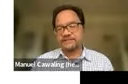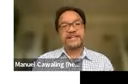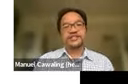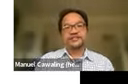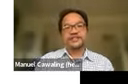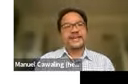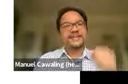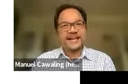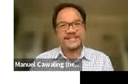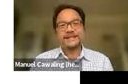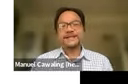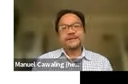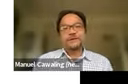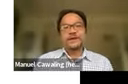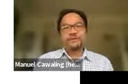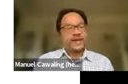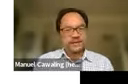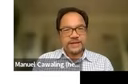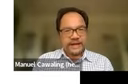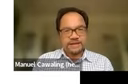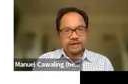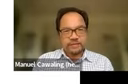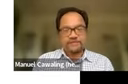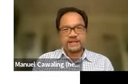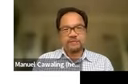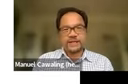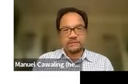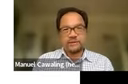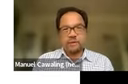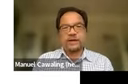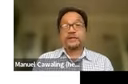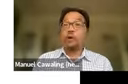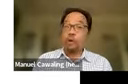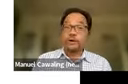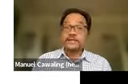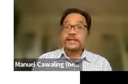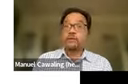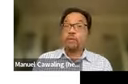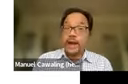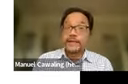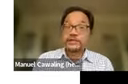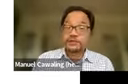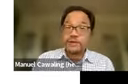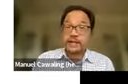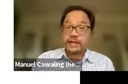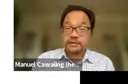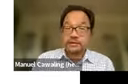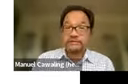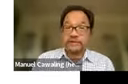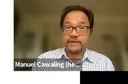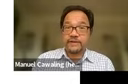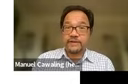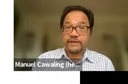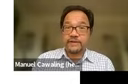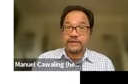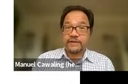legislative session to say, yes, we, thank you. We got all the funding we, we wanted, or to say, why did you not include our